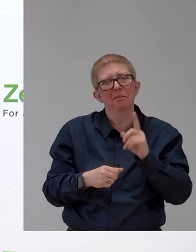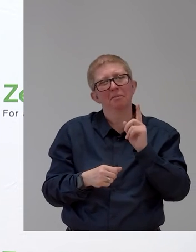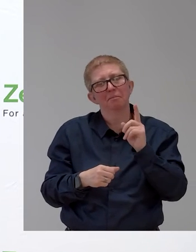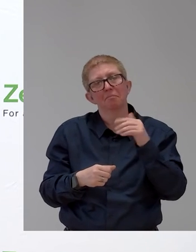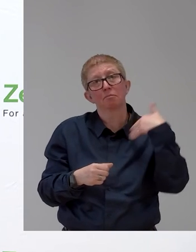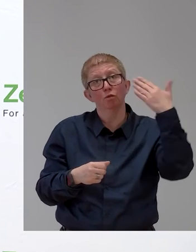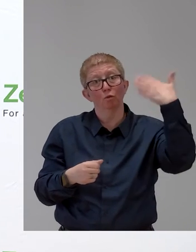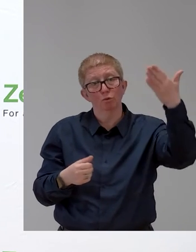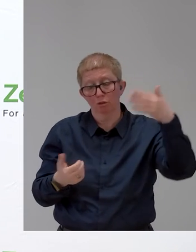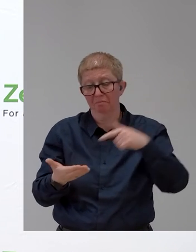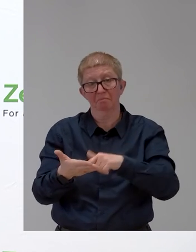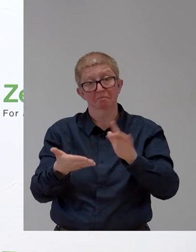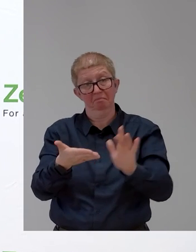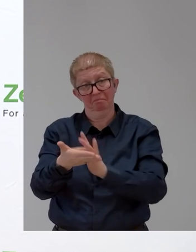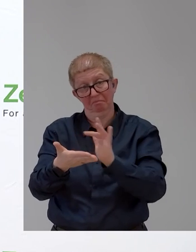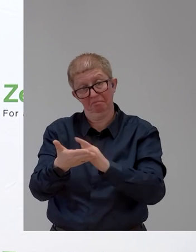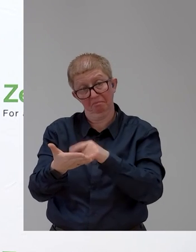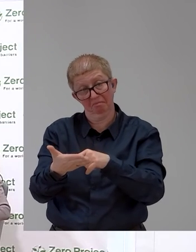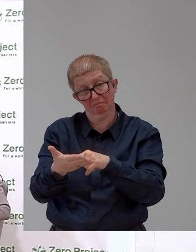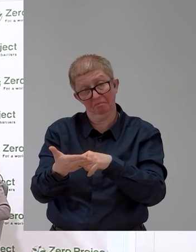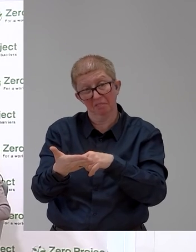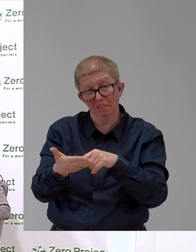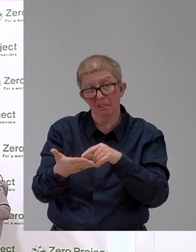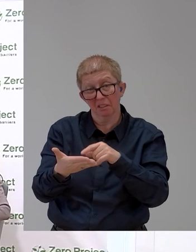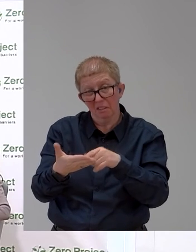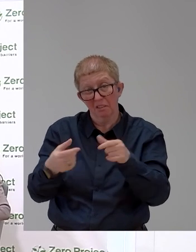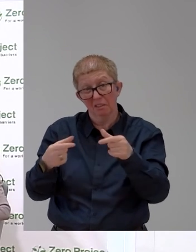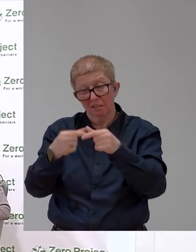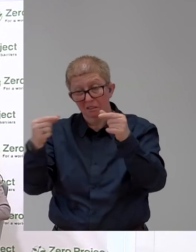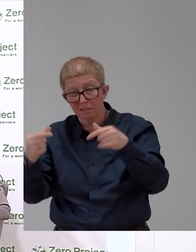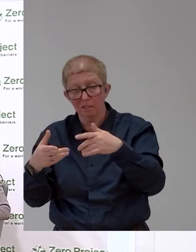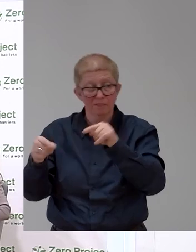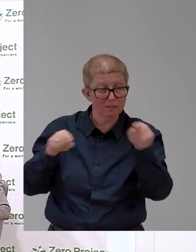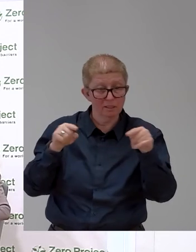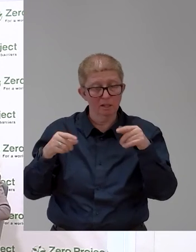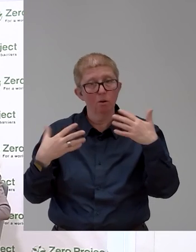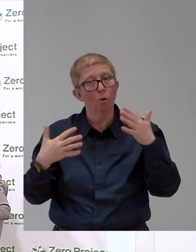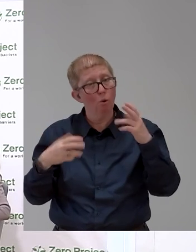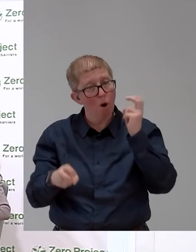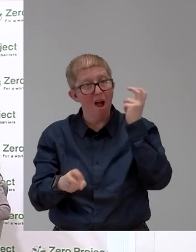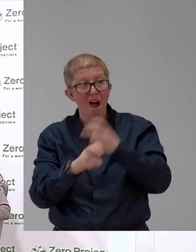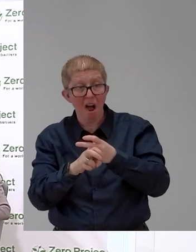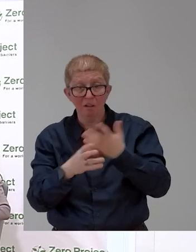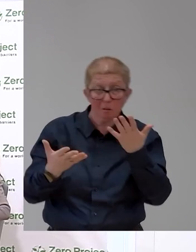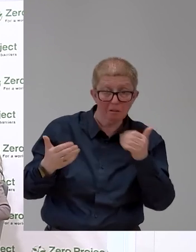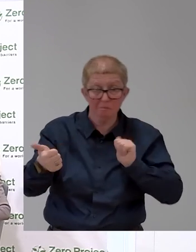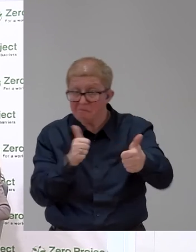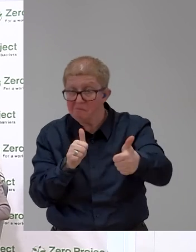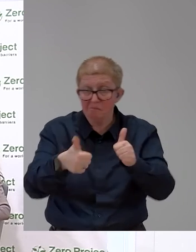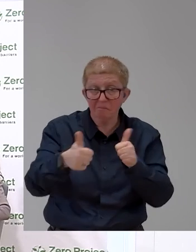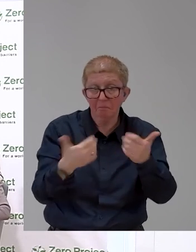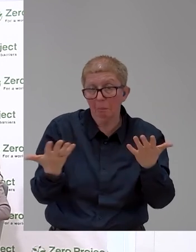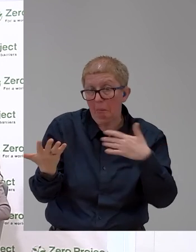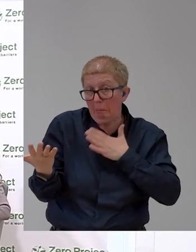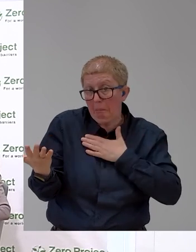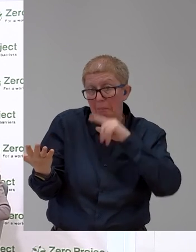will be will be hard to competition. Thank you, Christian. So we have one more. It's again from